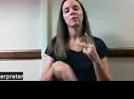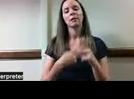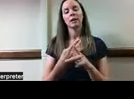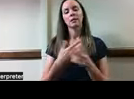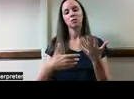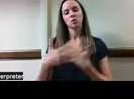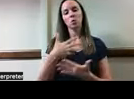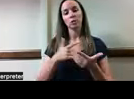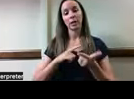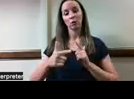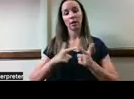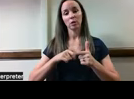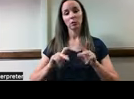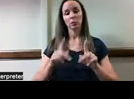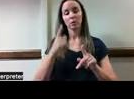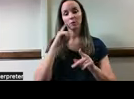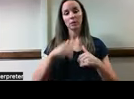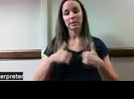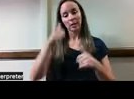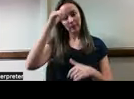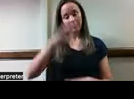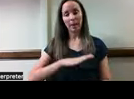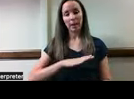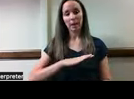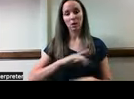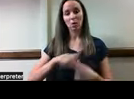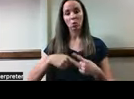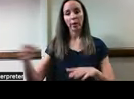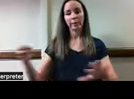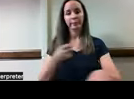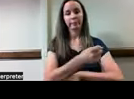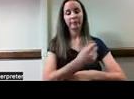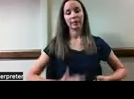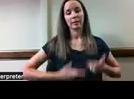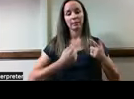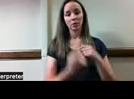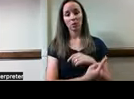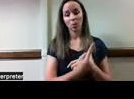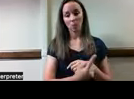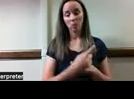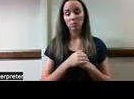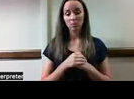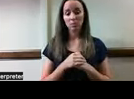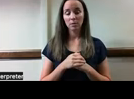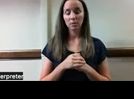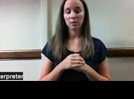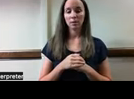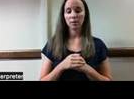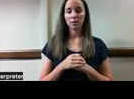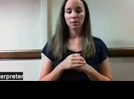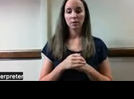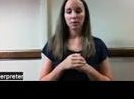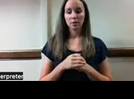social interactions and opportunities for this young man once he's living on his own. Let me just talk